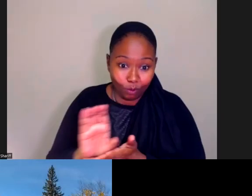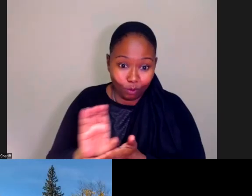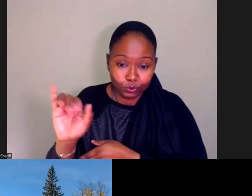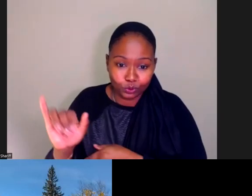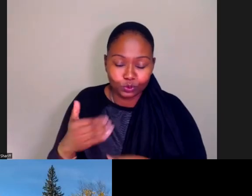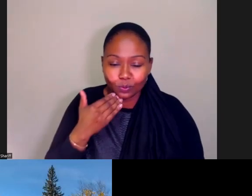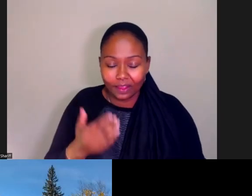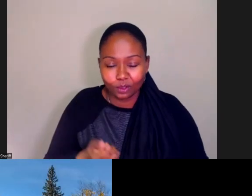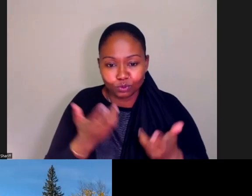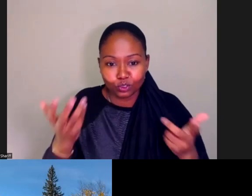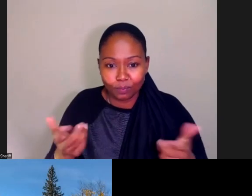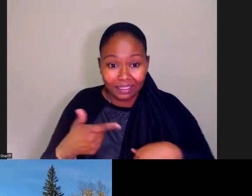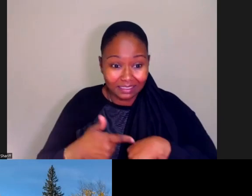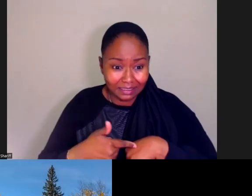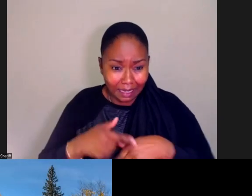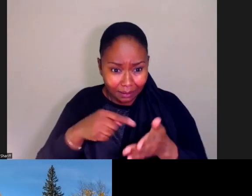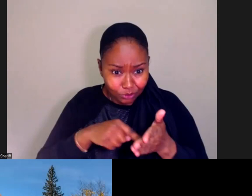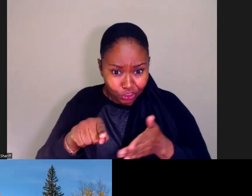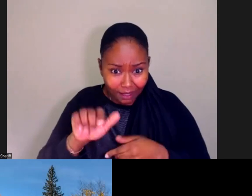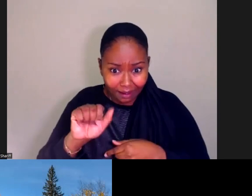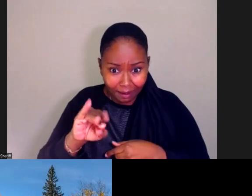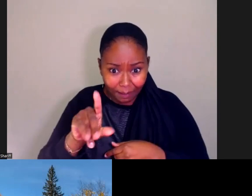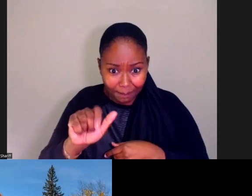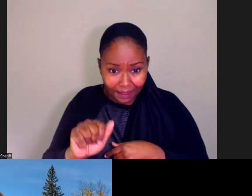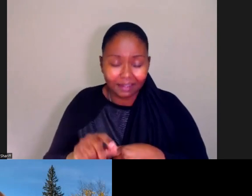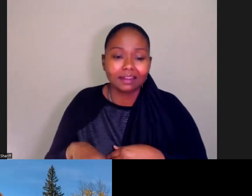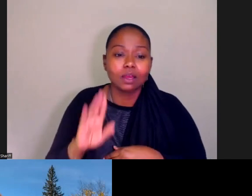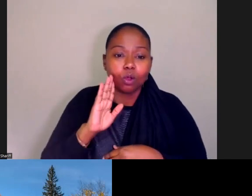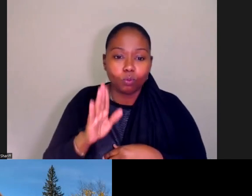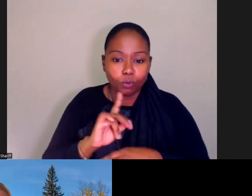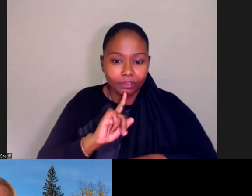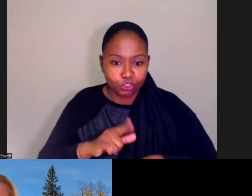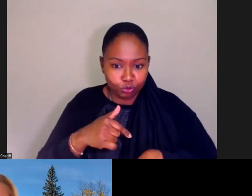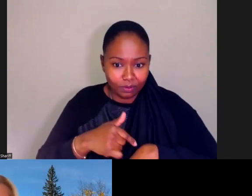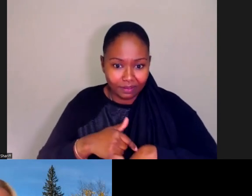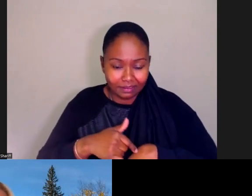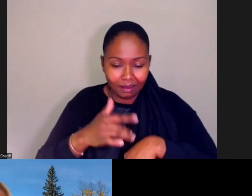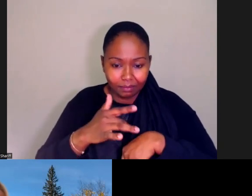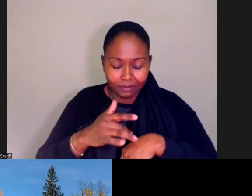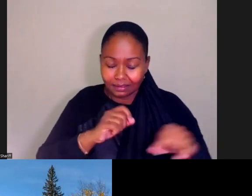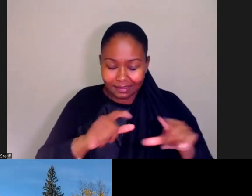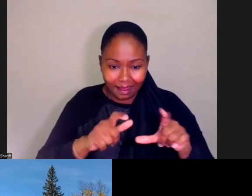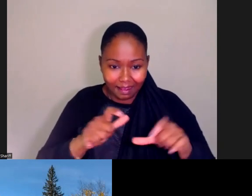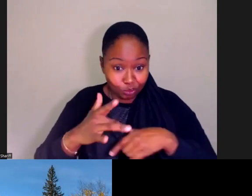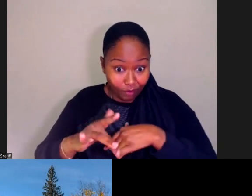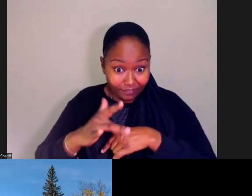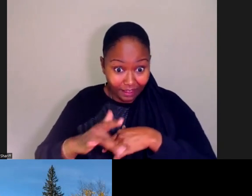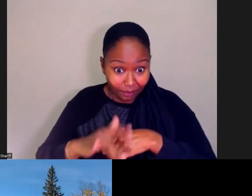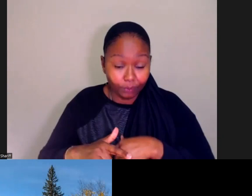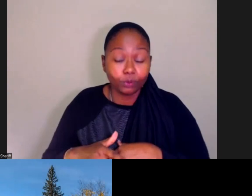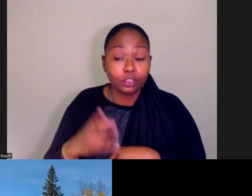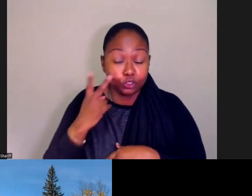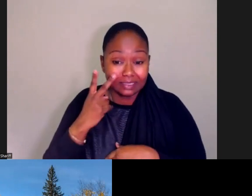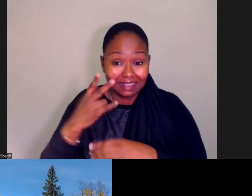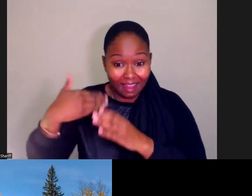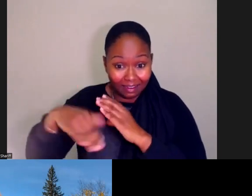Doing a quick time check here. And Amanda's going to make sure the slides are available to everyone. They'll show up on your invitation. So you'll be able to